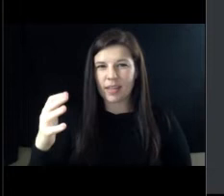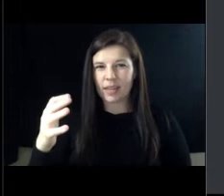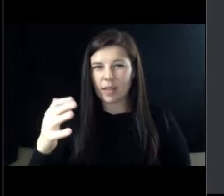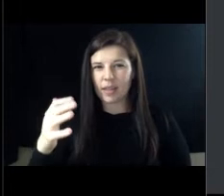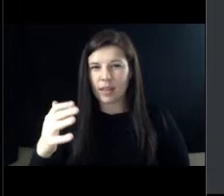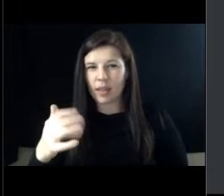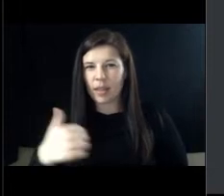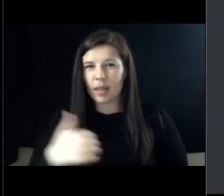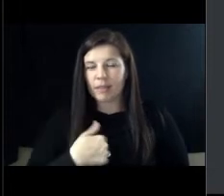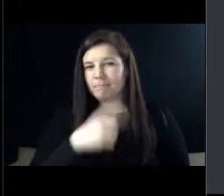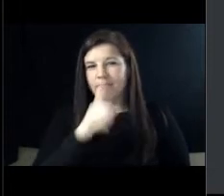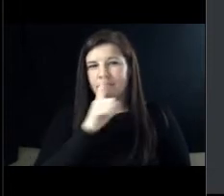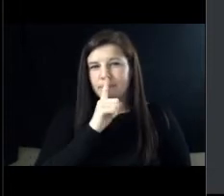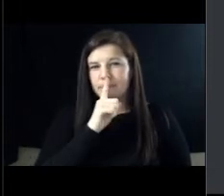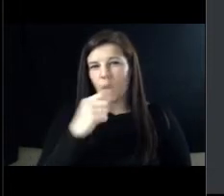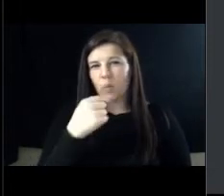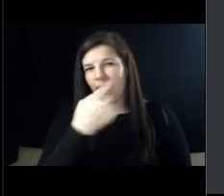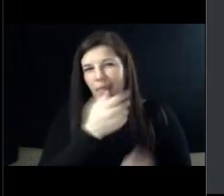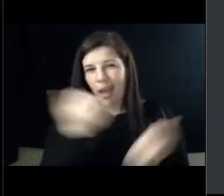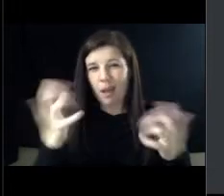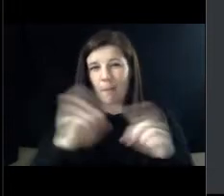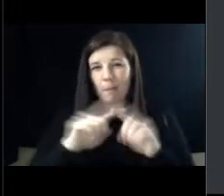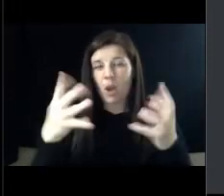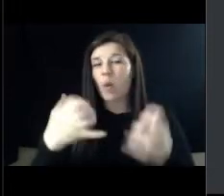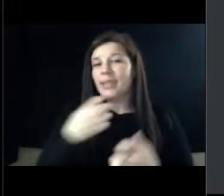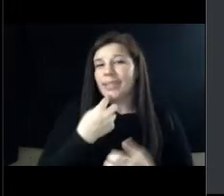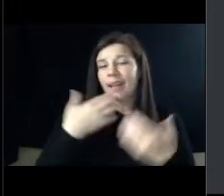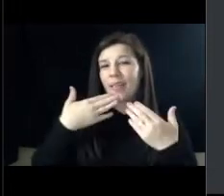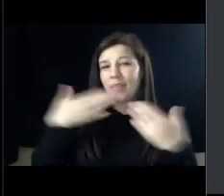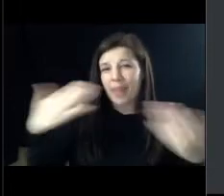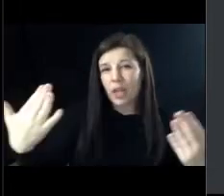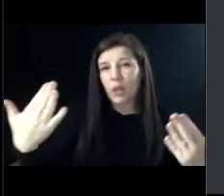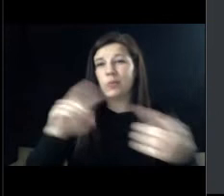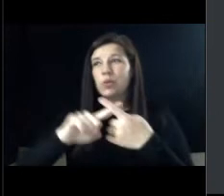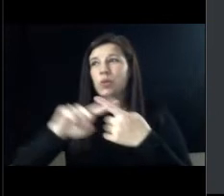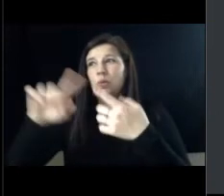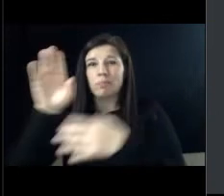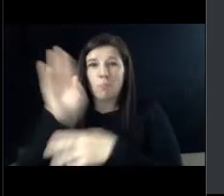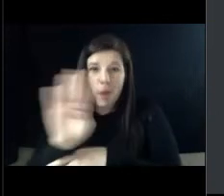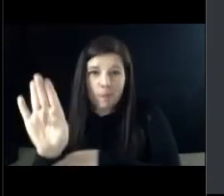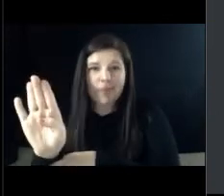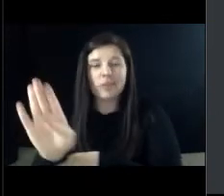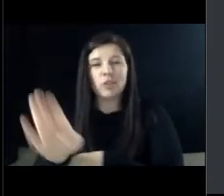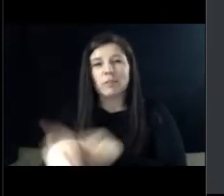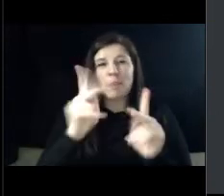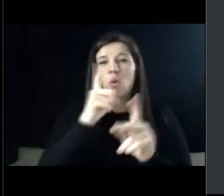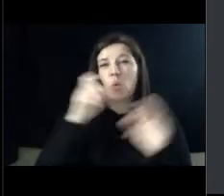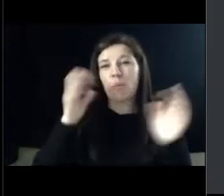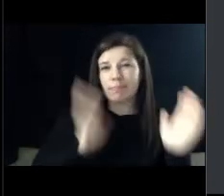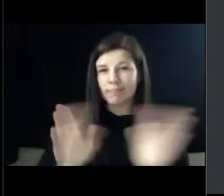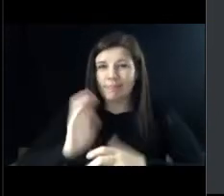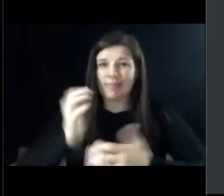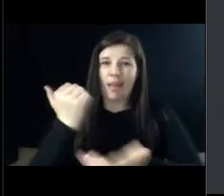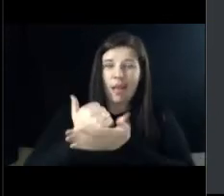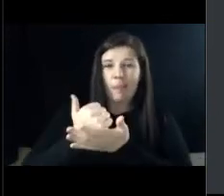I won't say much, but I also want to put in thanks to just the overall community and all the organizations in the community, especially in District 2. We're nothing without